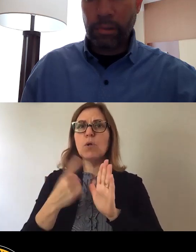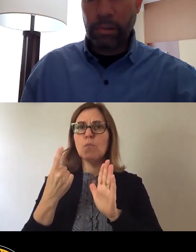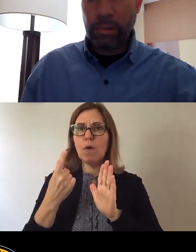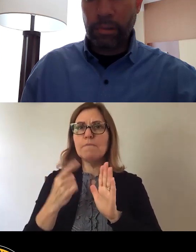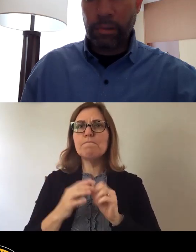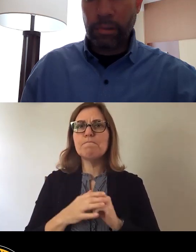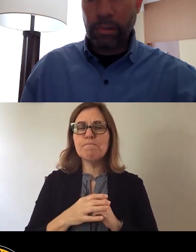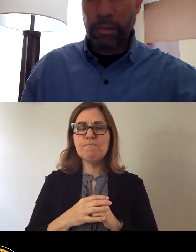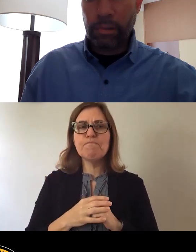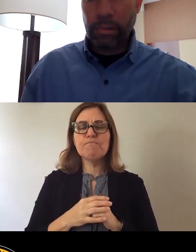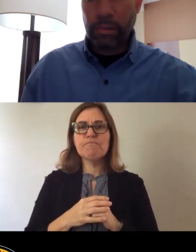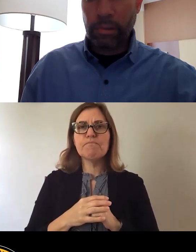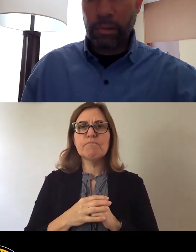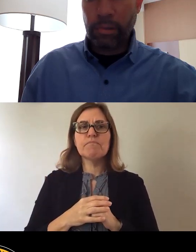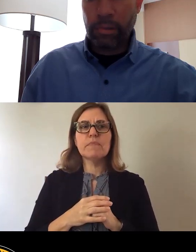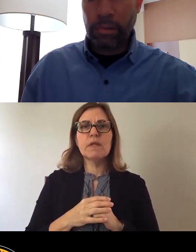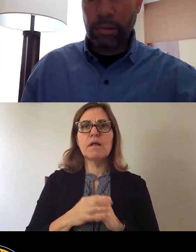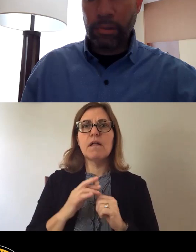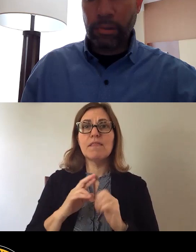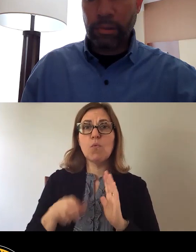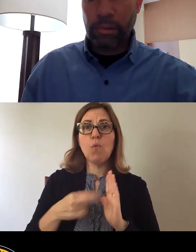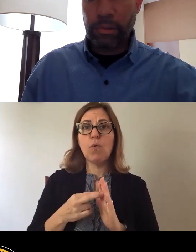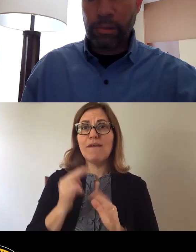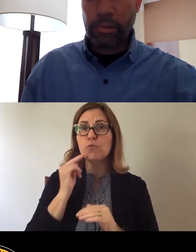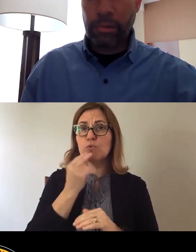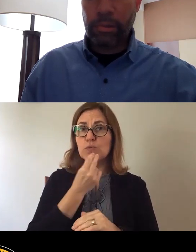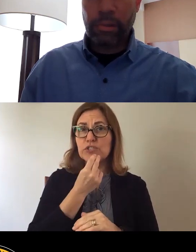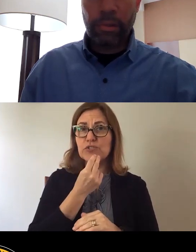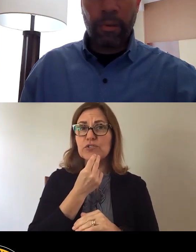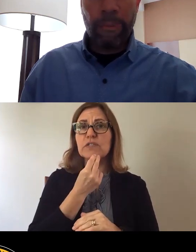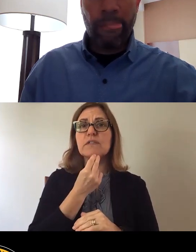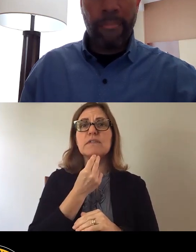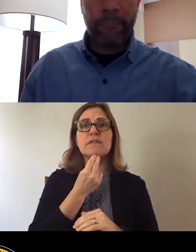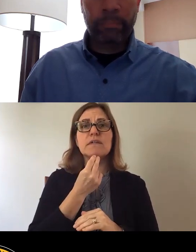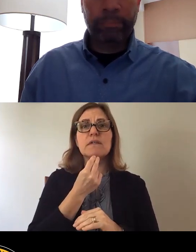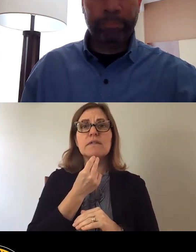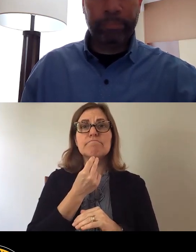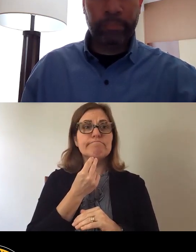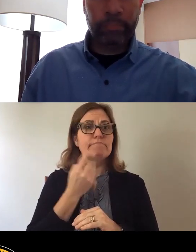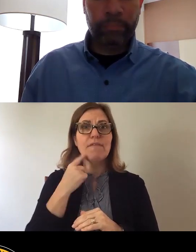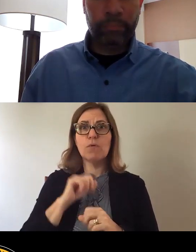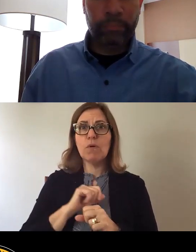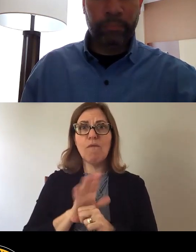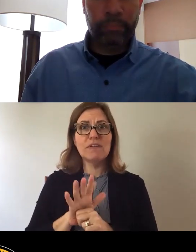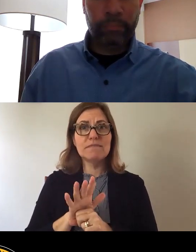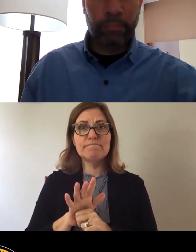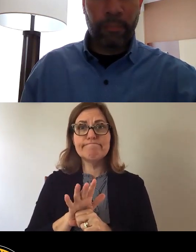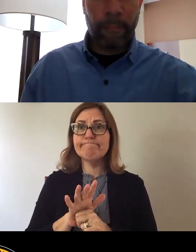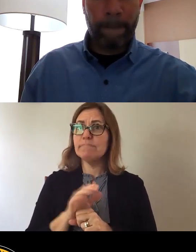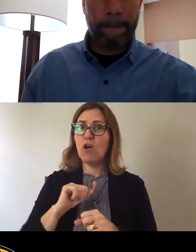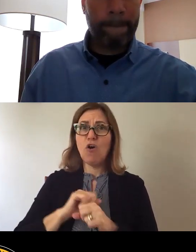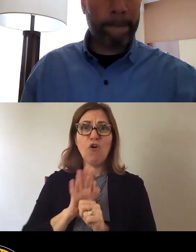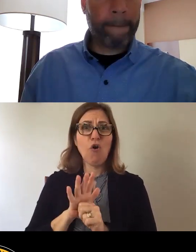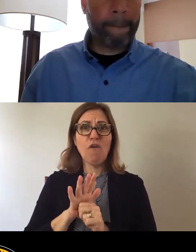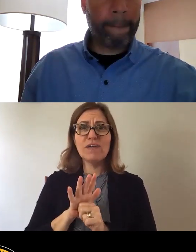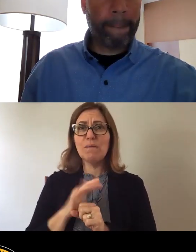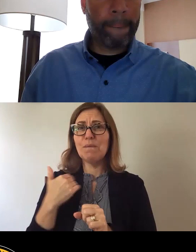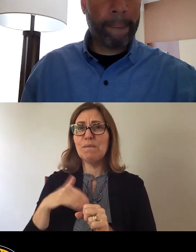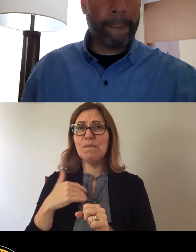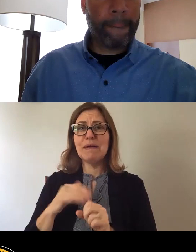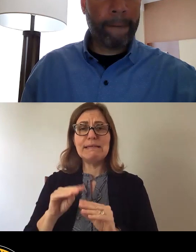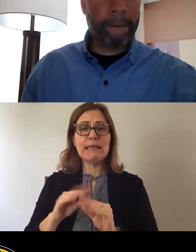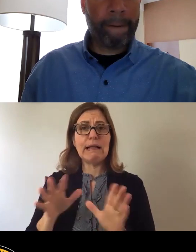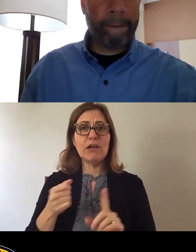The role of nutrition in COVID. COVID is a clear impact of climate